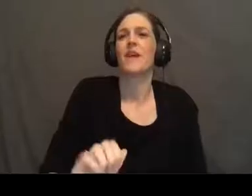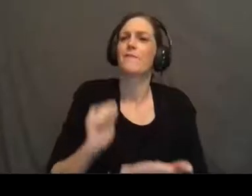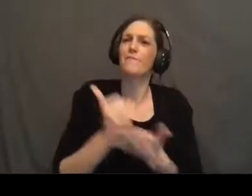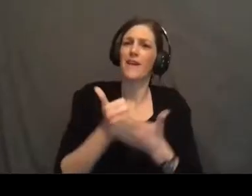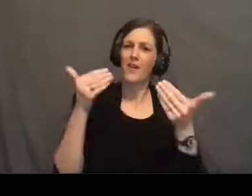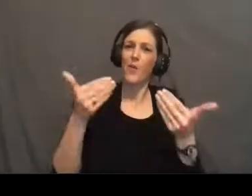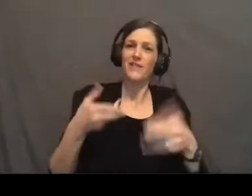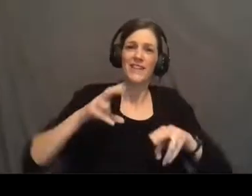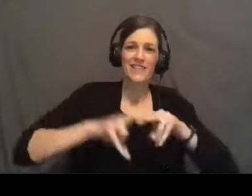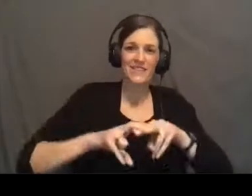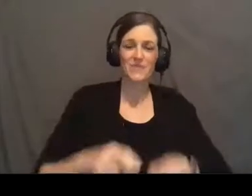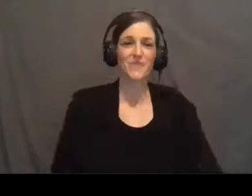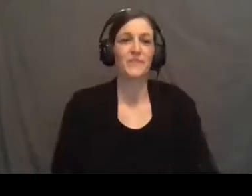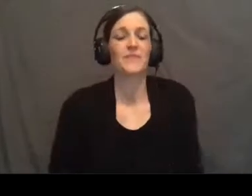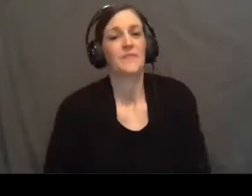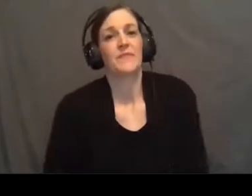Go ahead and take a seat.